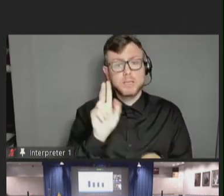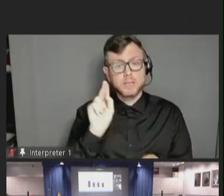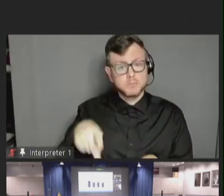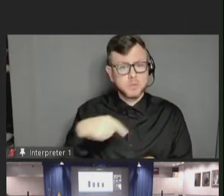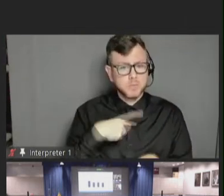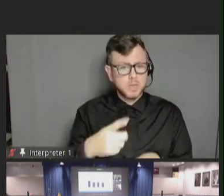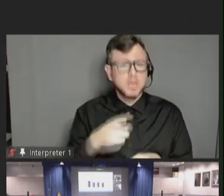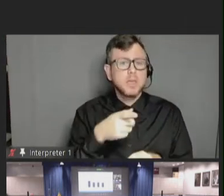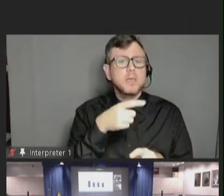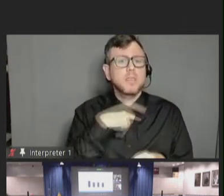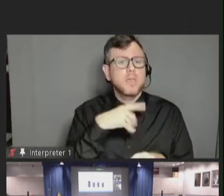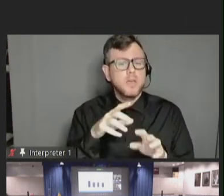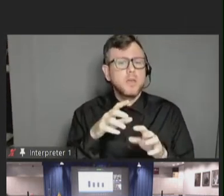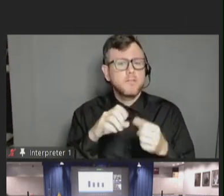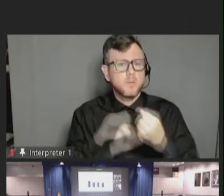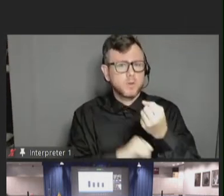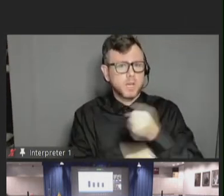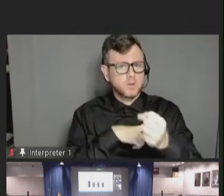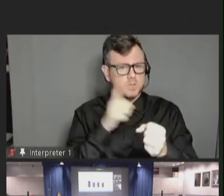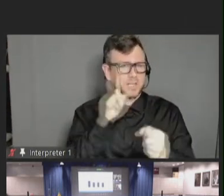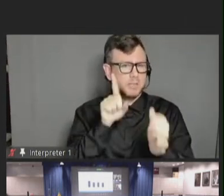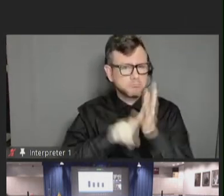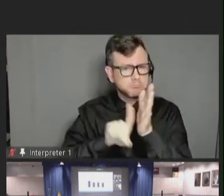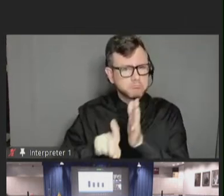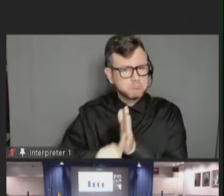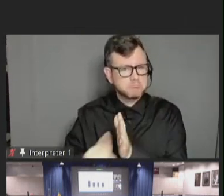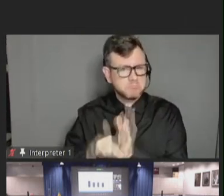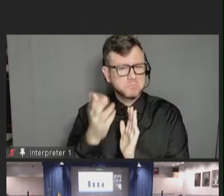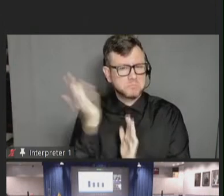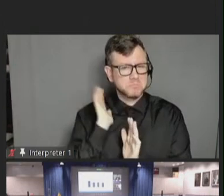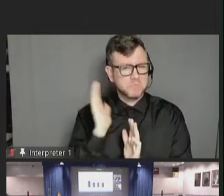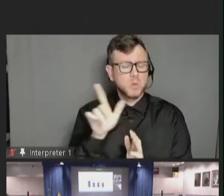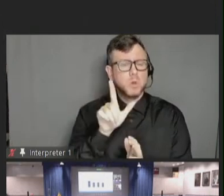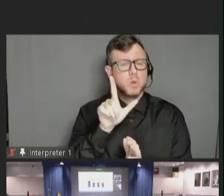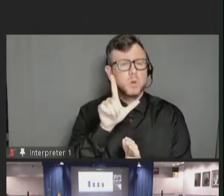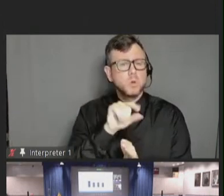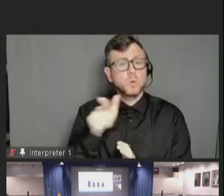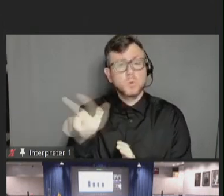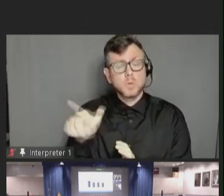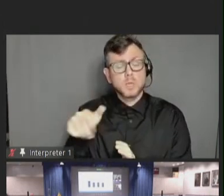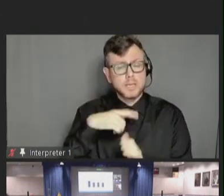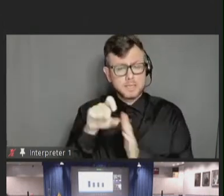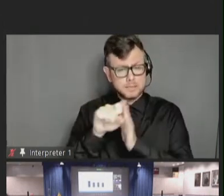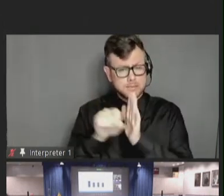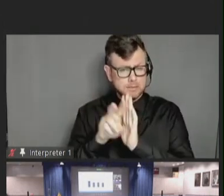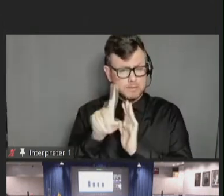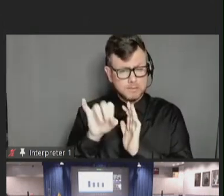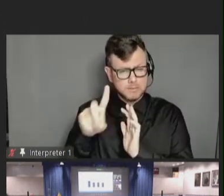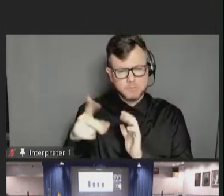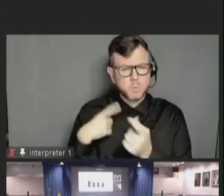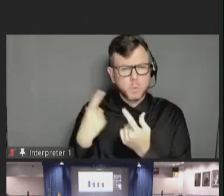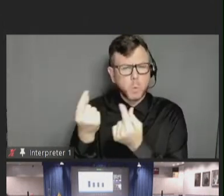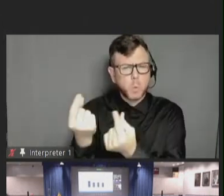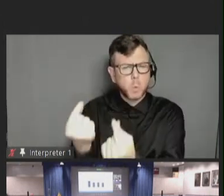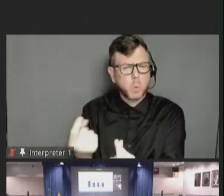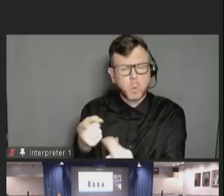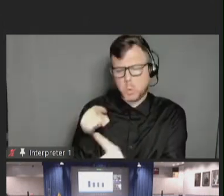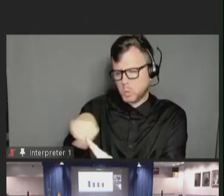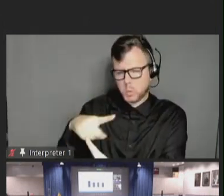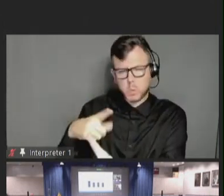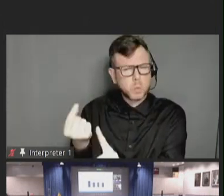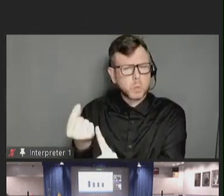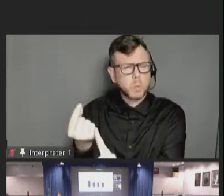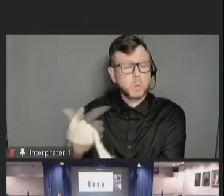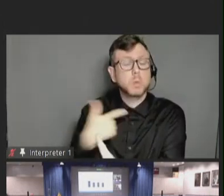Foundation did back in 2021 asking state Medicaid agencies what they were doing. And this was a general